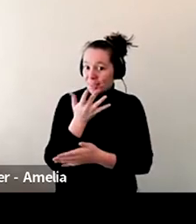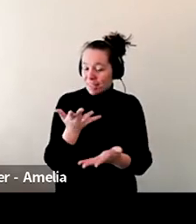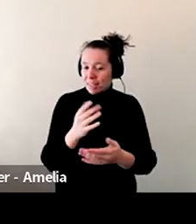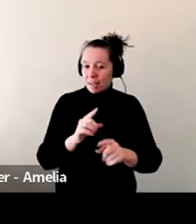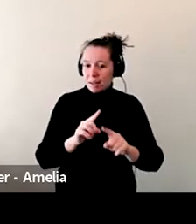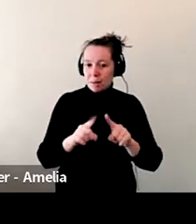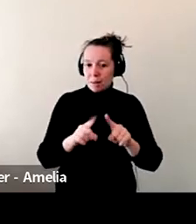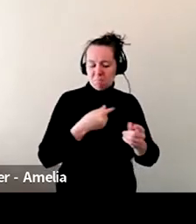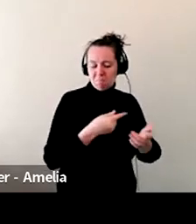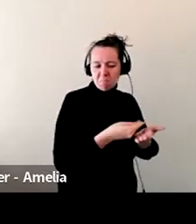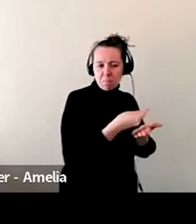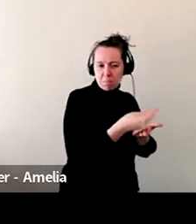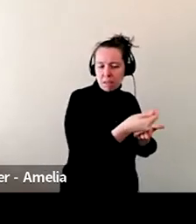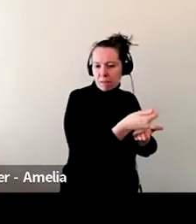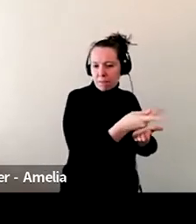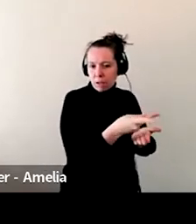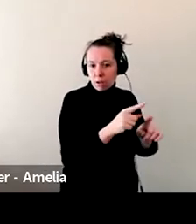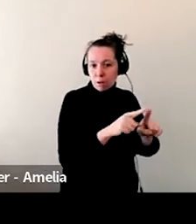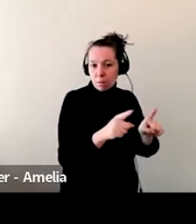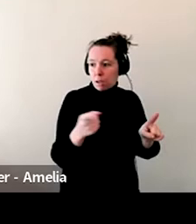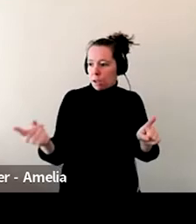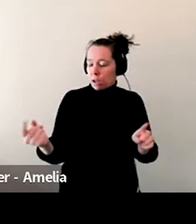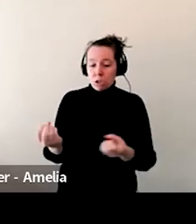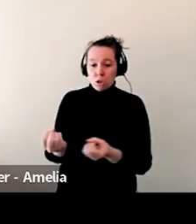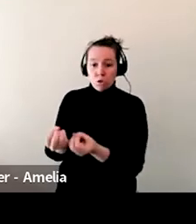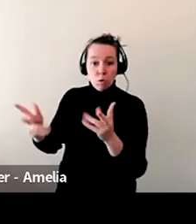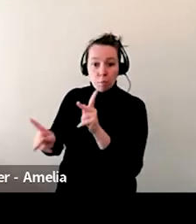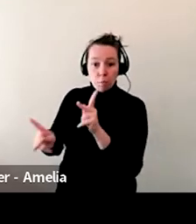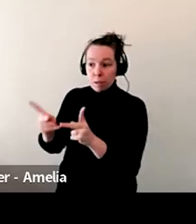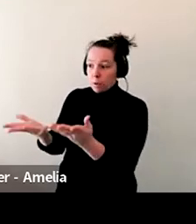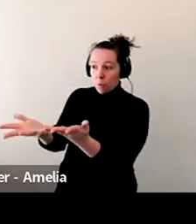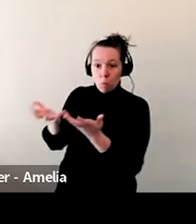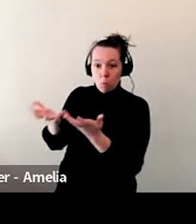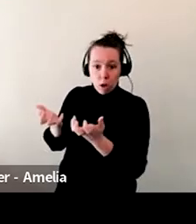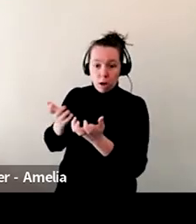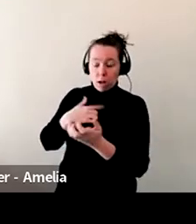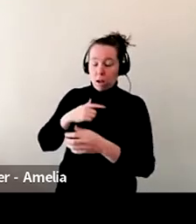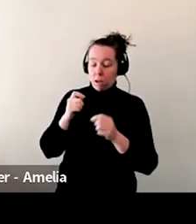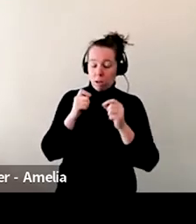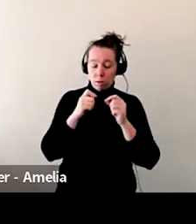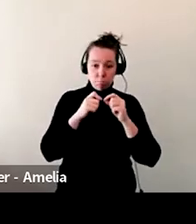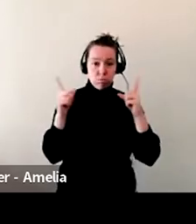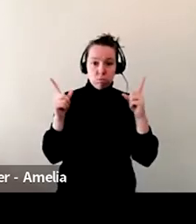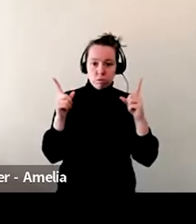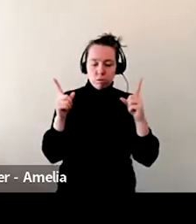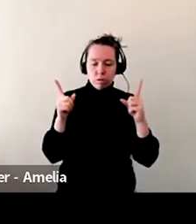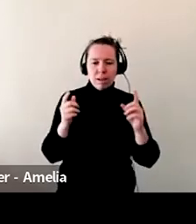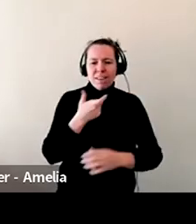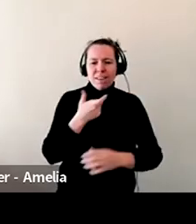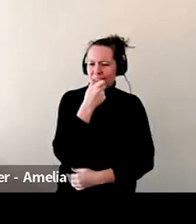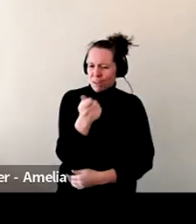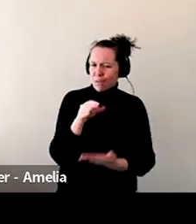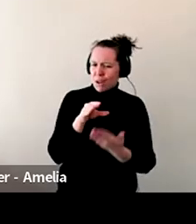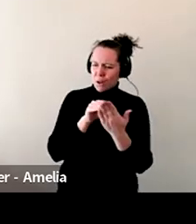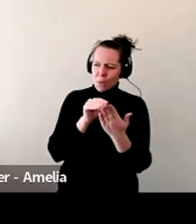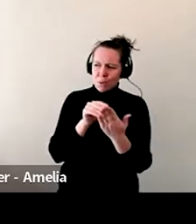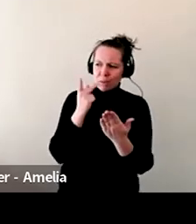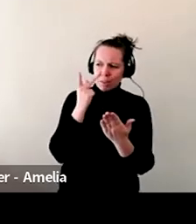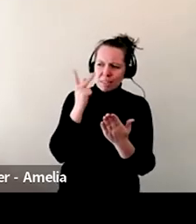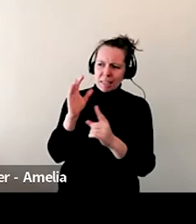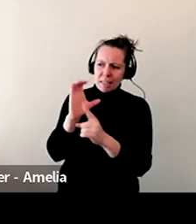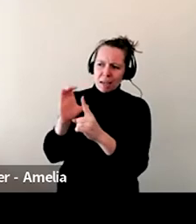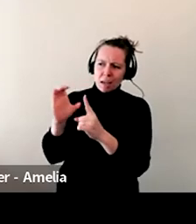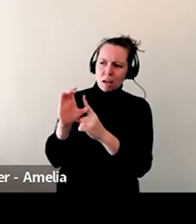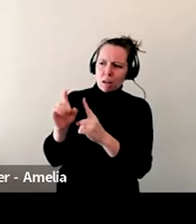but I didn't anticipate the amount of demand for that given the movie has come out. So it's kind of cool to see how culture kind of